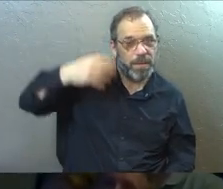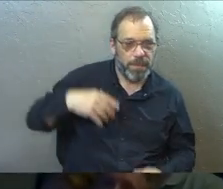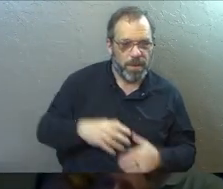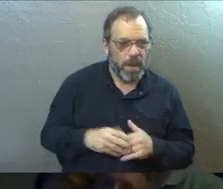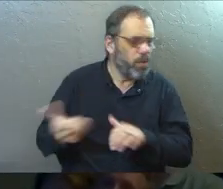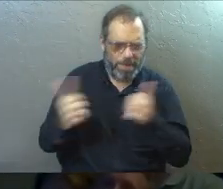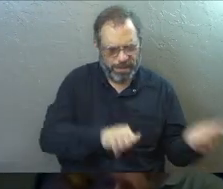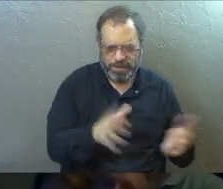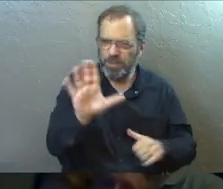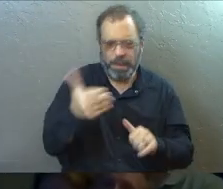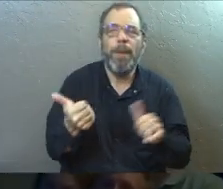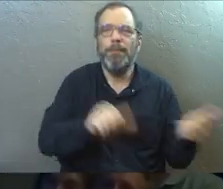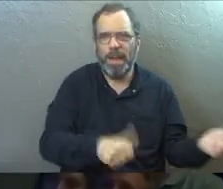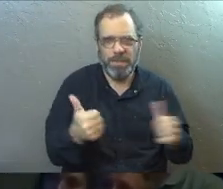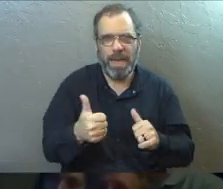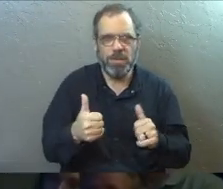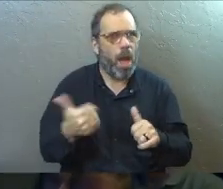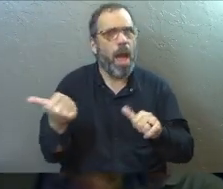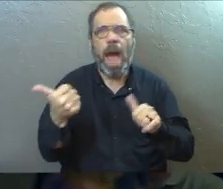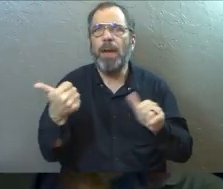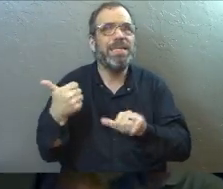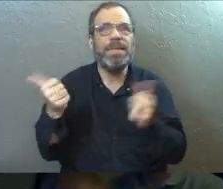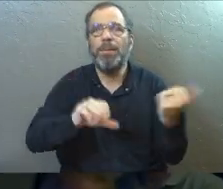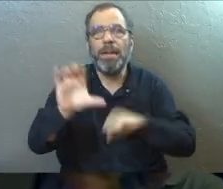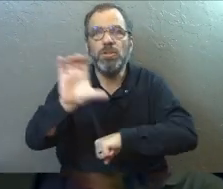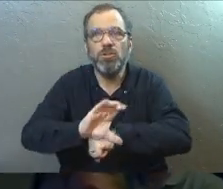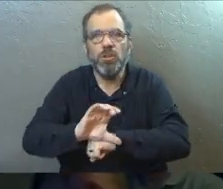I was in the Baptist church. Great church.